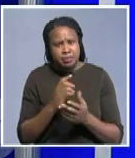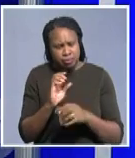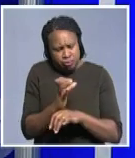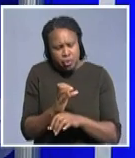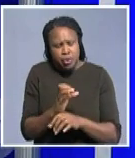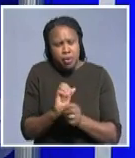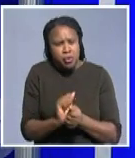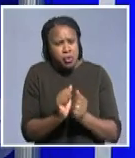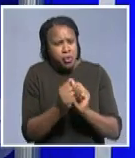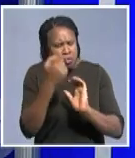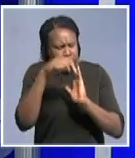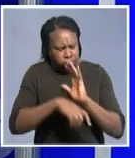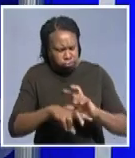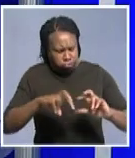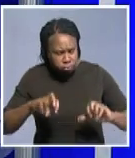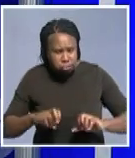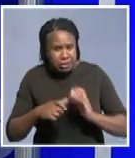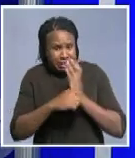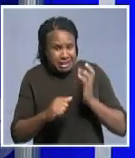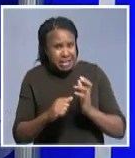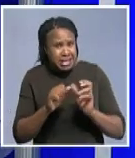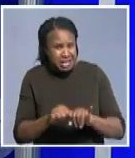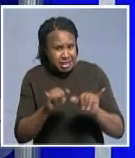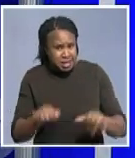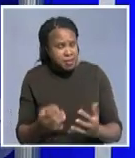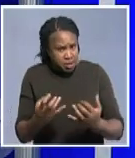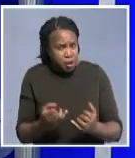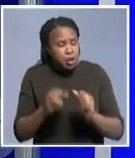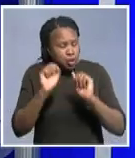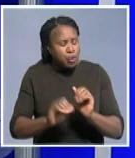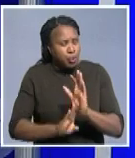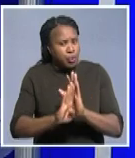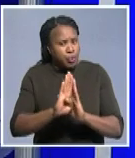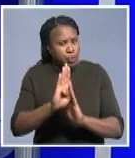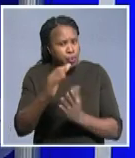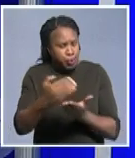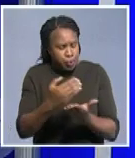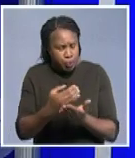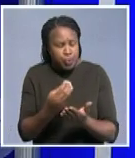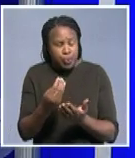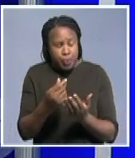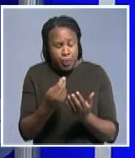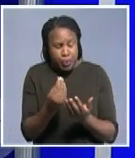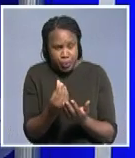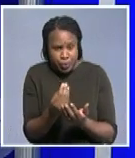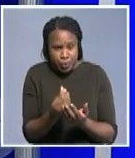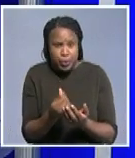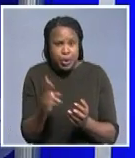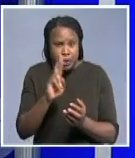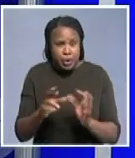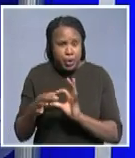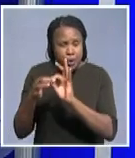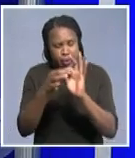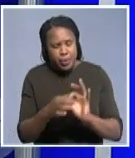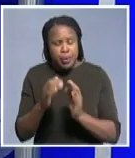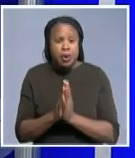overhaul of Africa's tax system is needed to boost revenue collection financing and regional coordination now